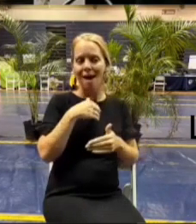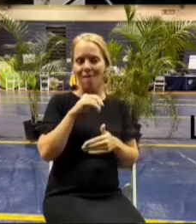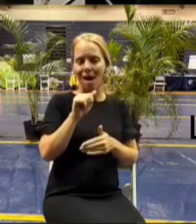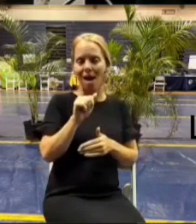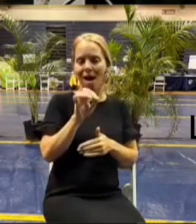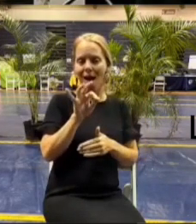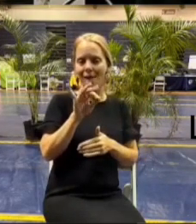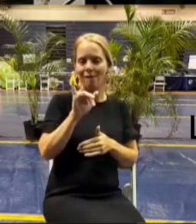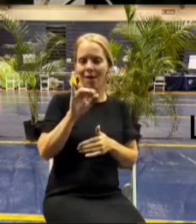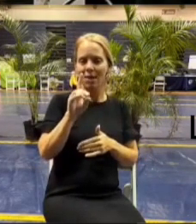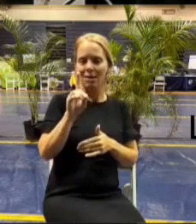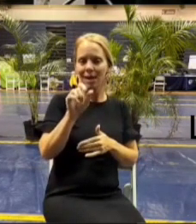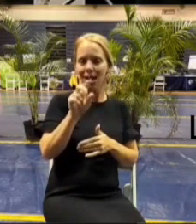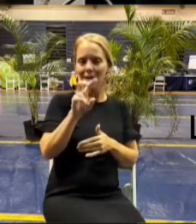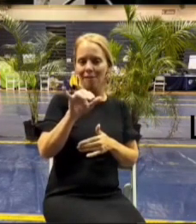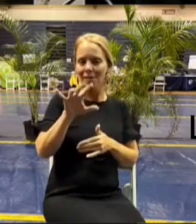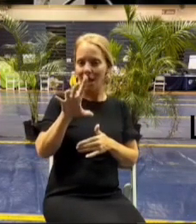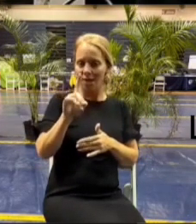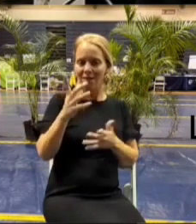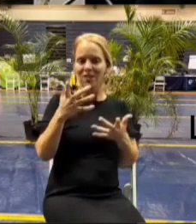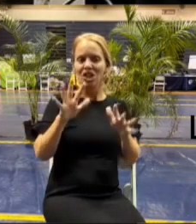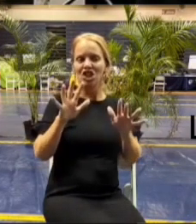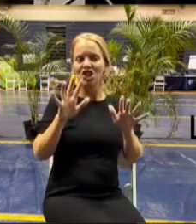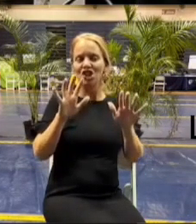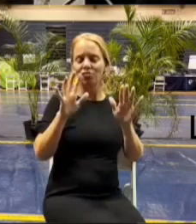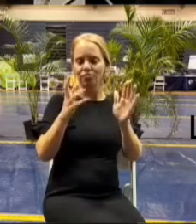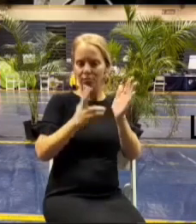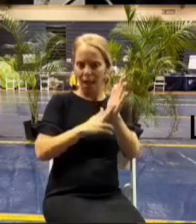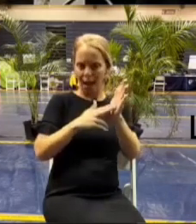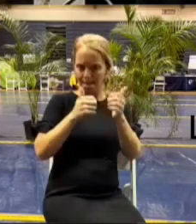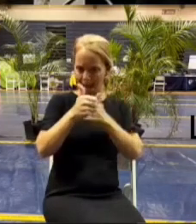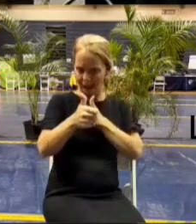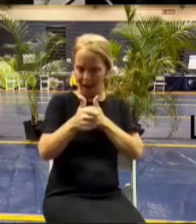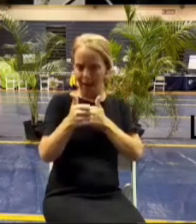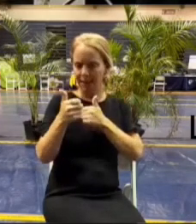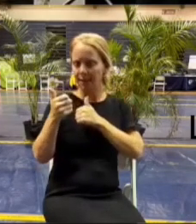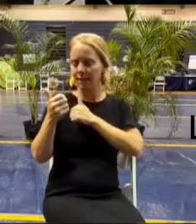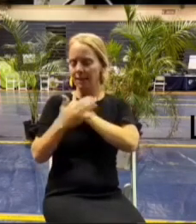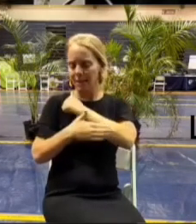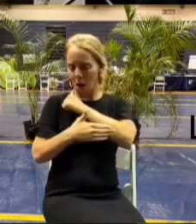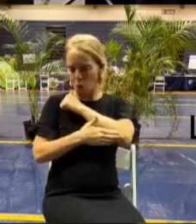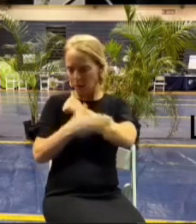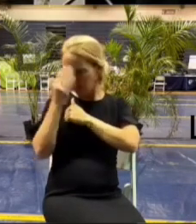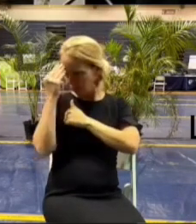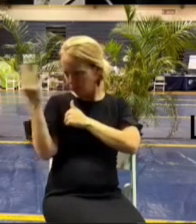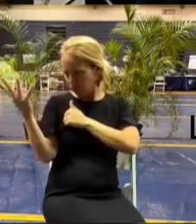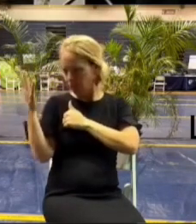signed saying that it did pass that goes back to the county so you will be notified at that thank